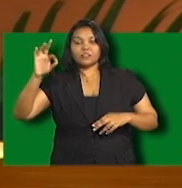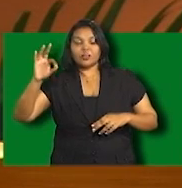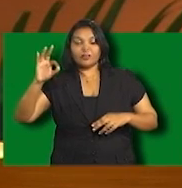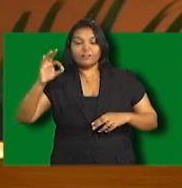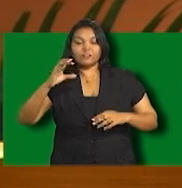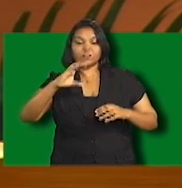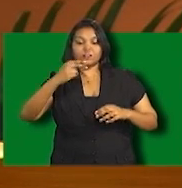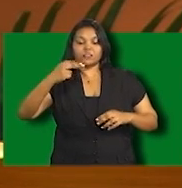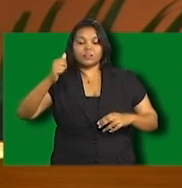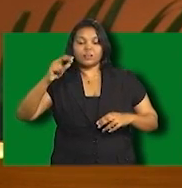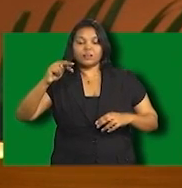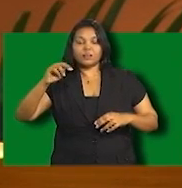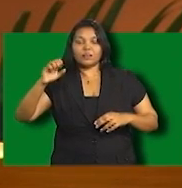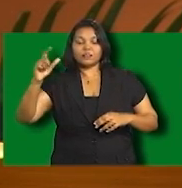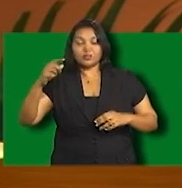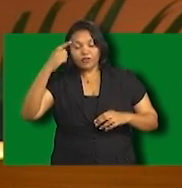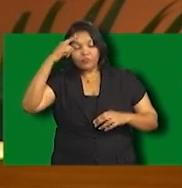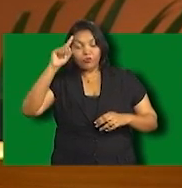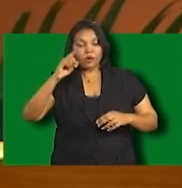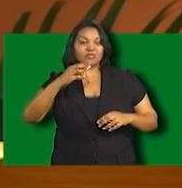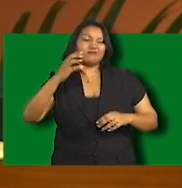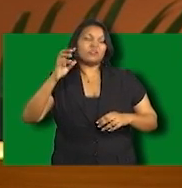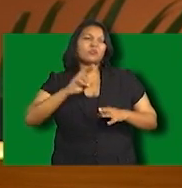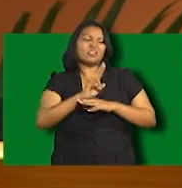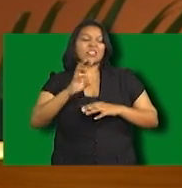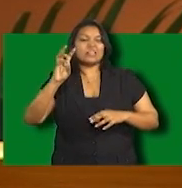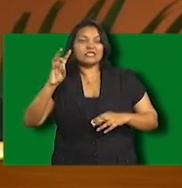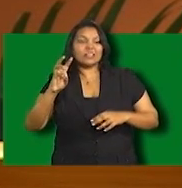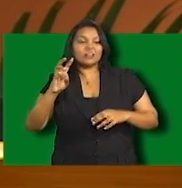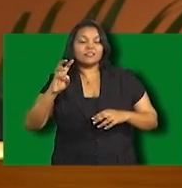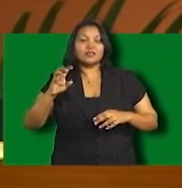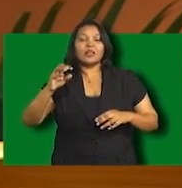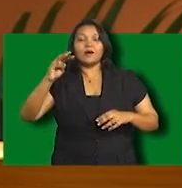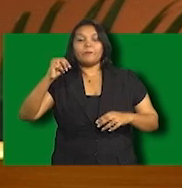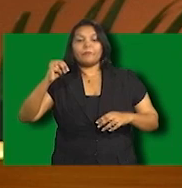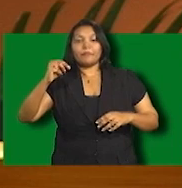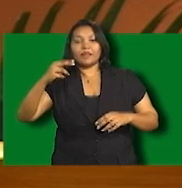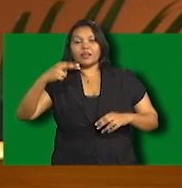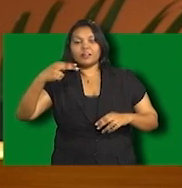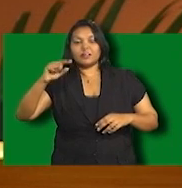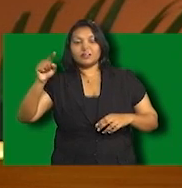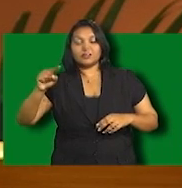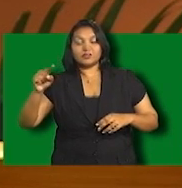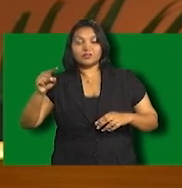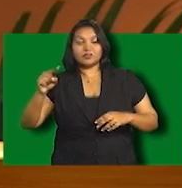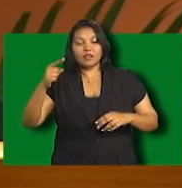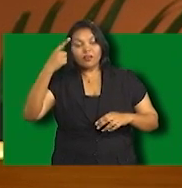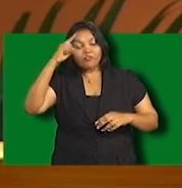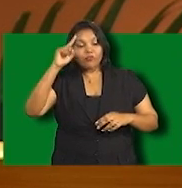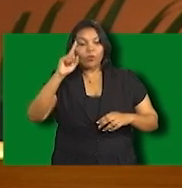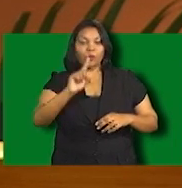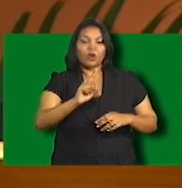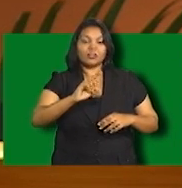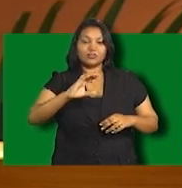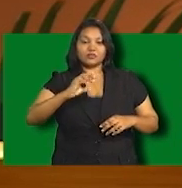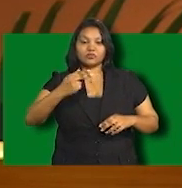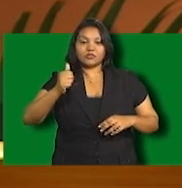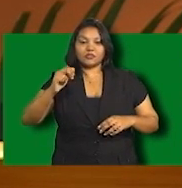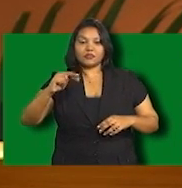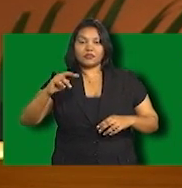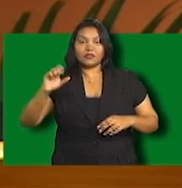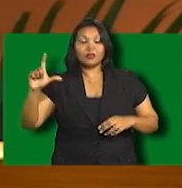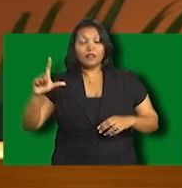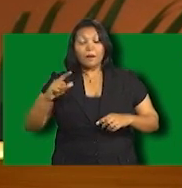to provide one content channel. When we go digital, that same six megahertz of spectrum can now